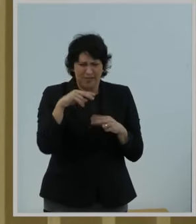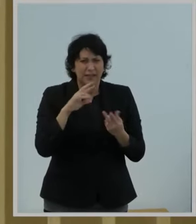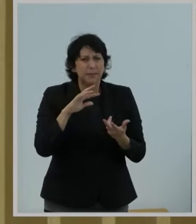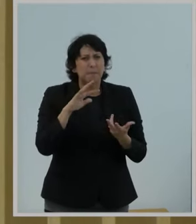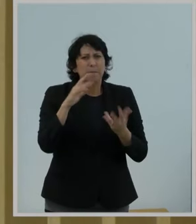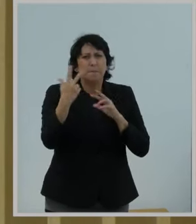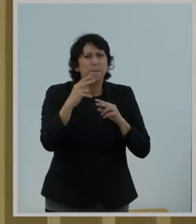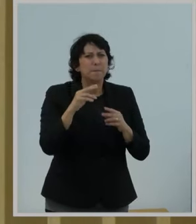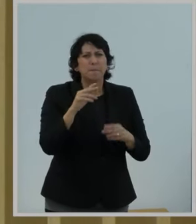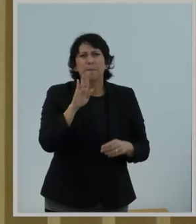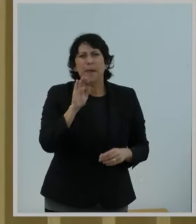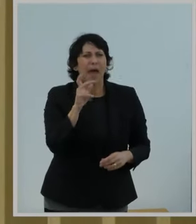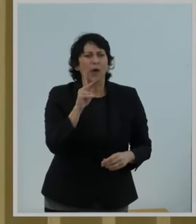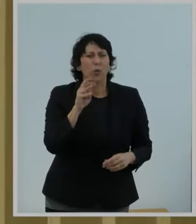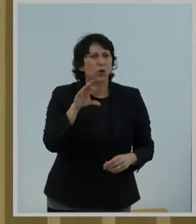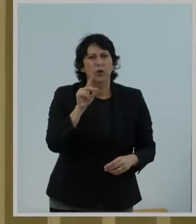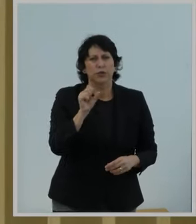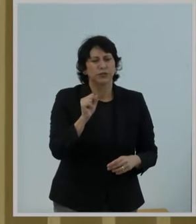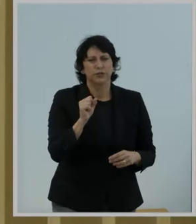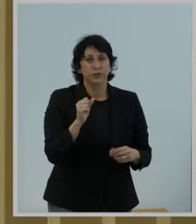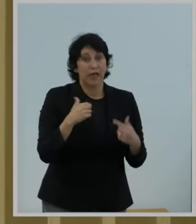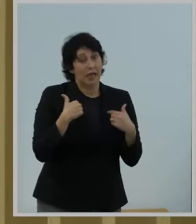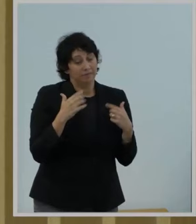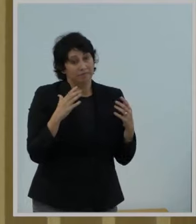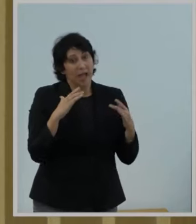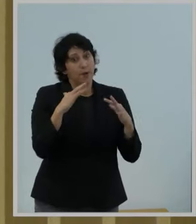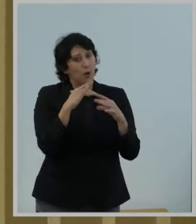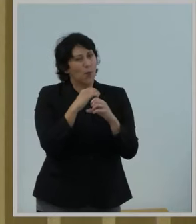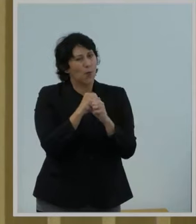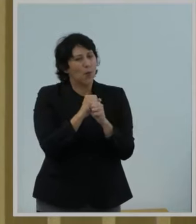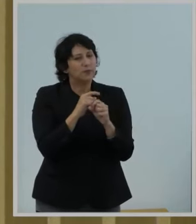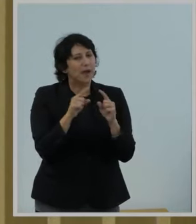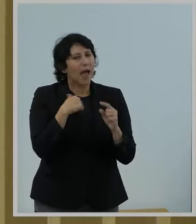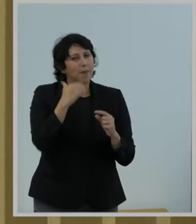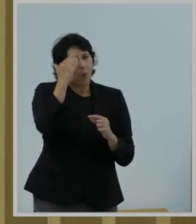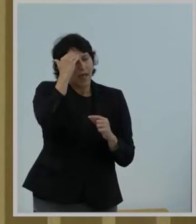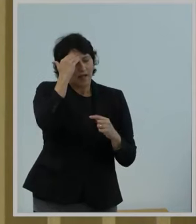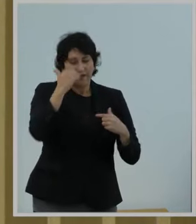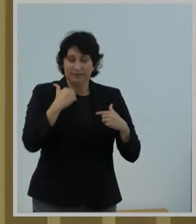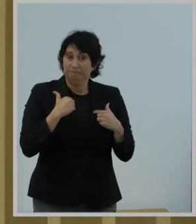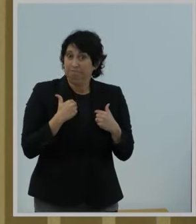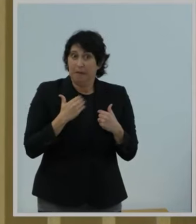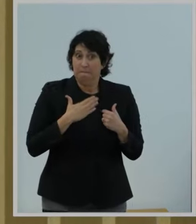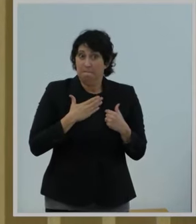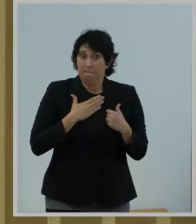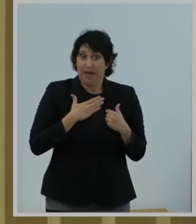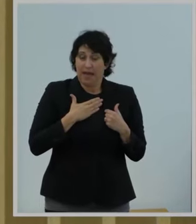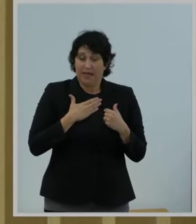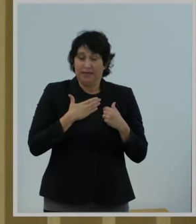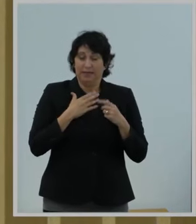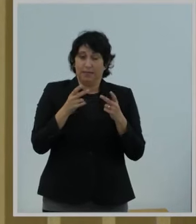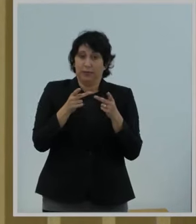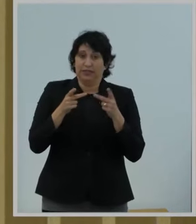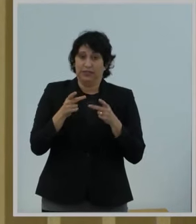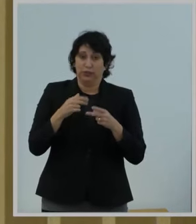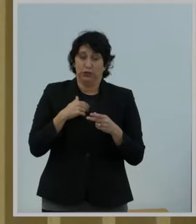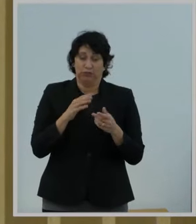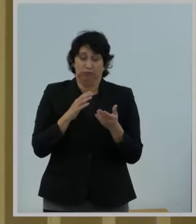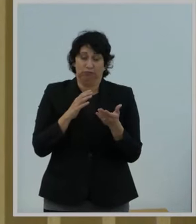In closing, I am well aware that neither my position nor reason will prevail today.